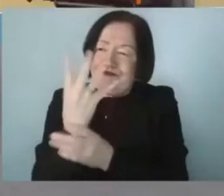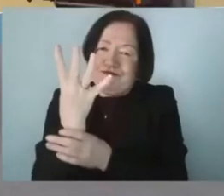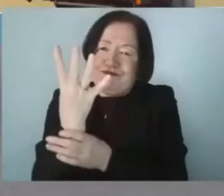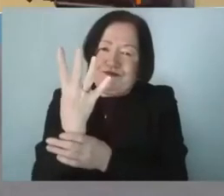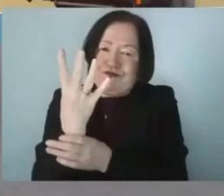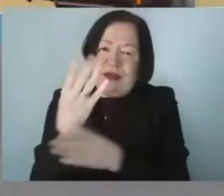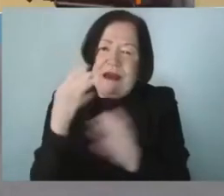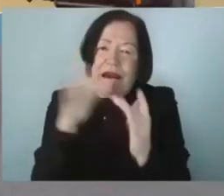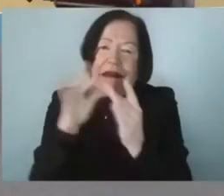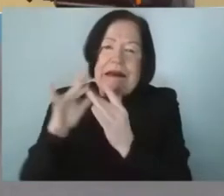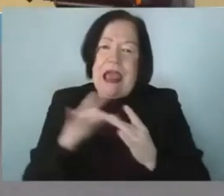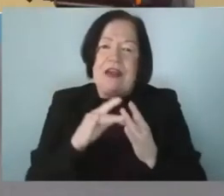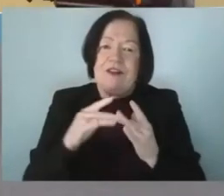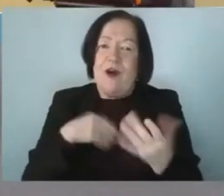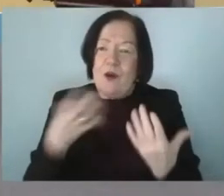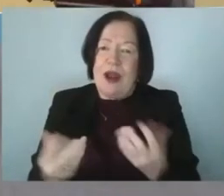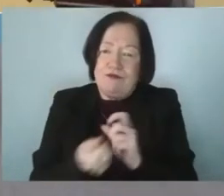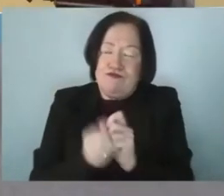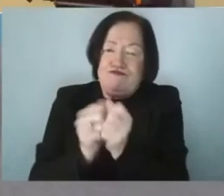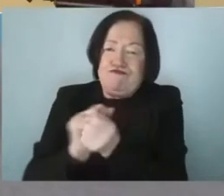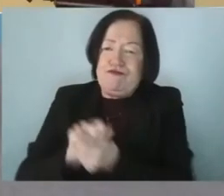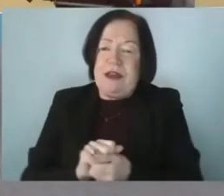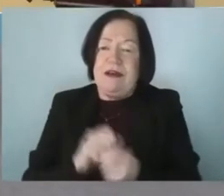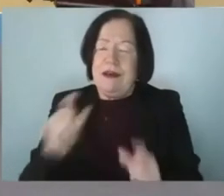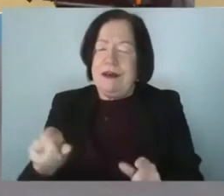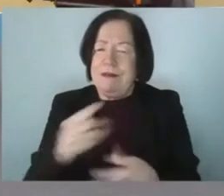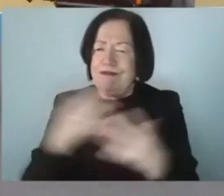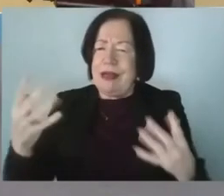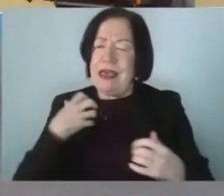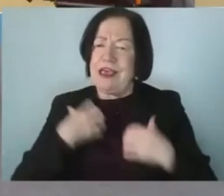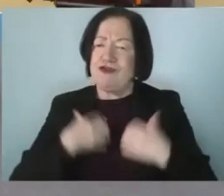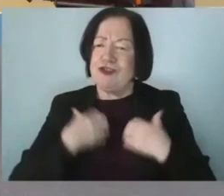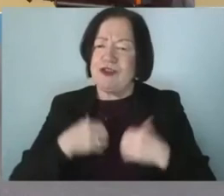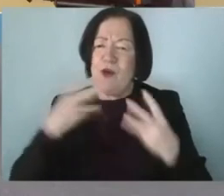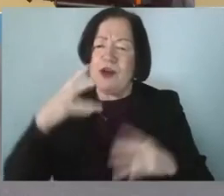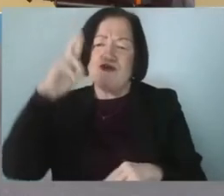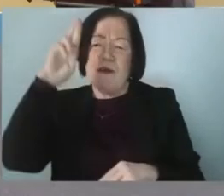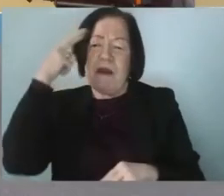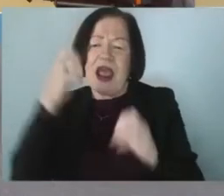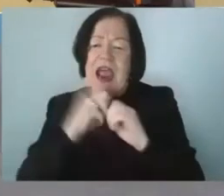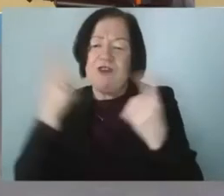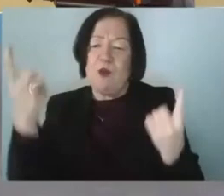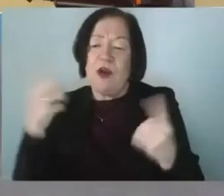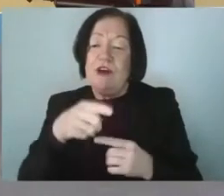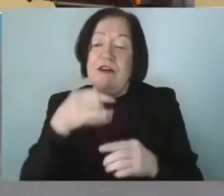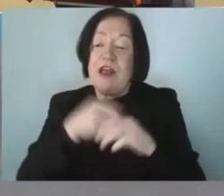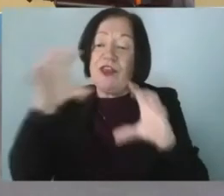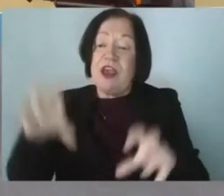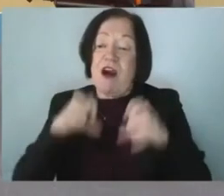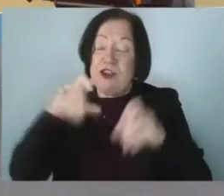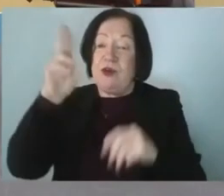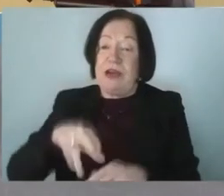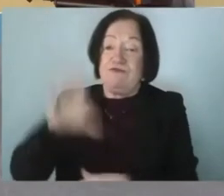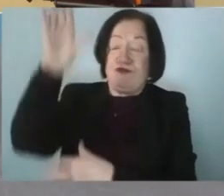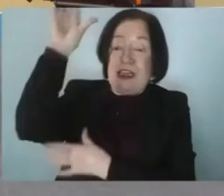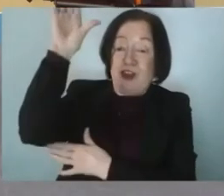making those steps to do so yeah that's incredibly interesting um i just want to remind everyone that if you are in the audience you can raise your hand a